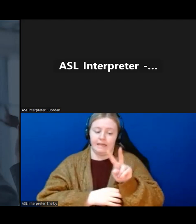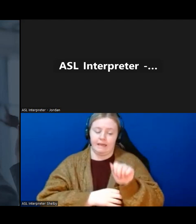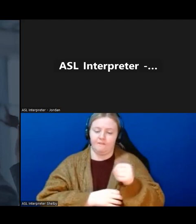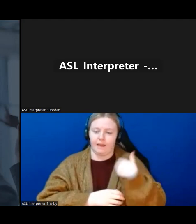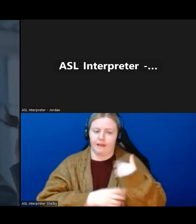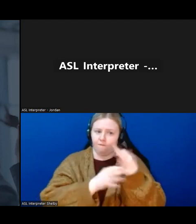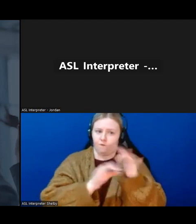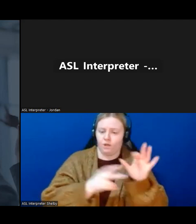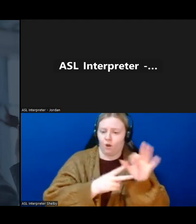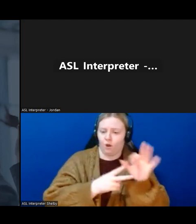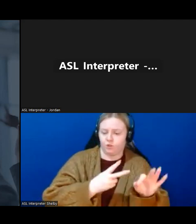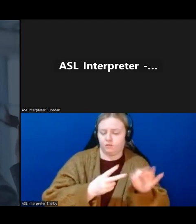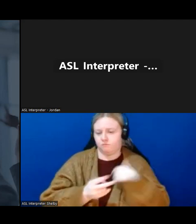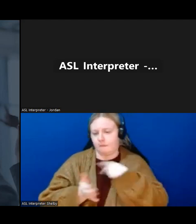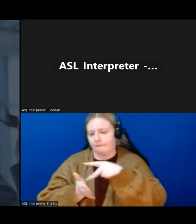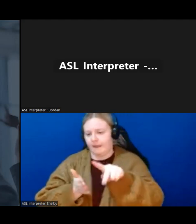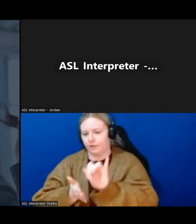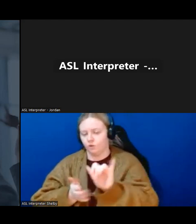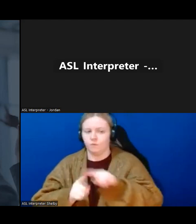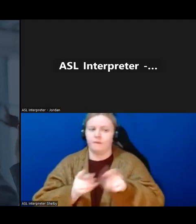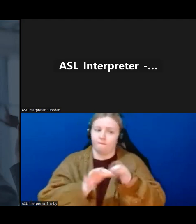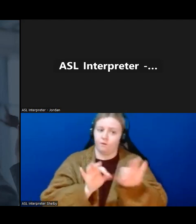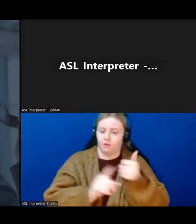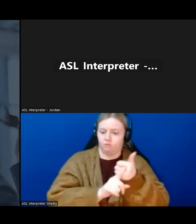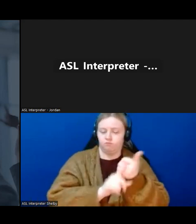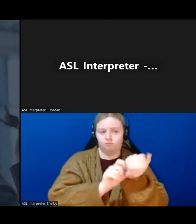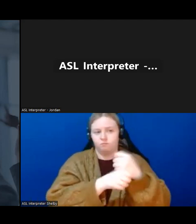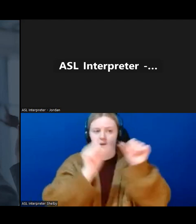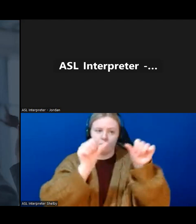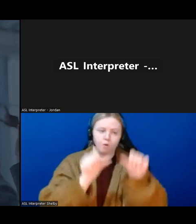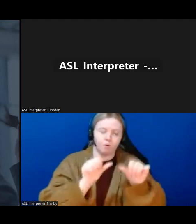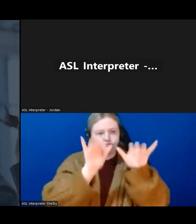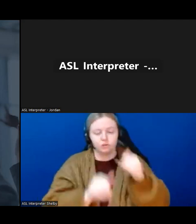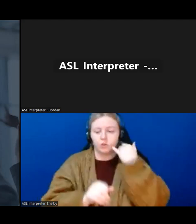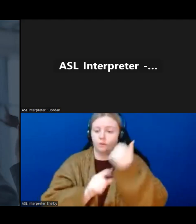of graphics. So if you're interested in learning Canva, you can do that with us.